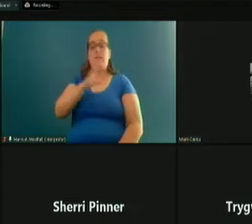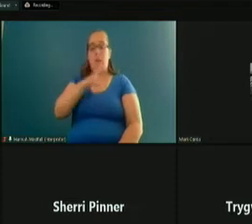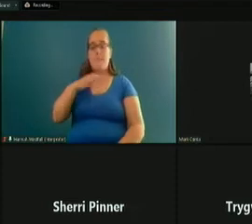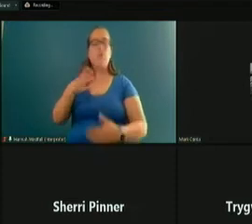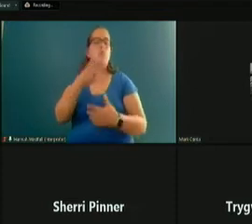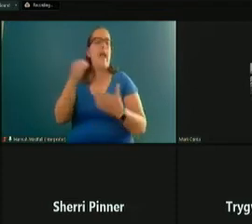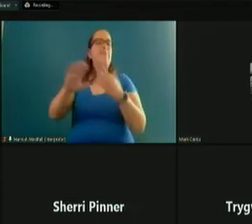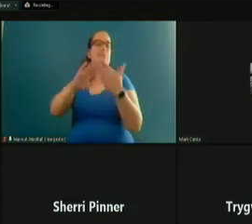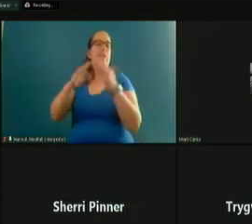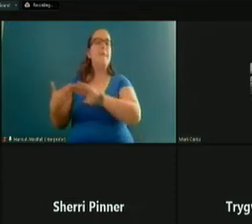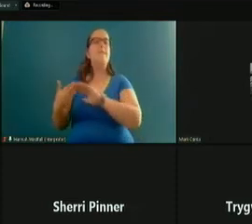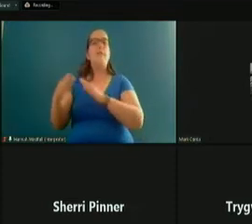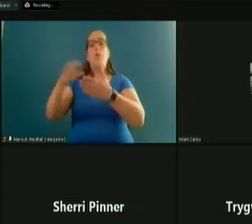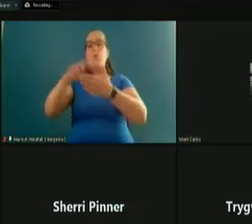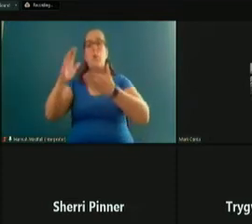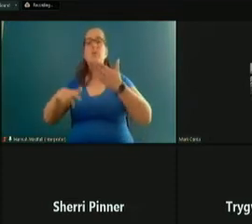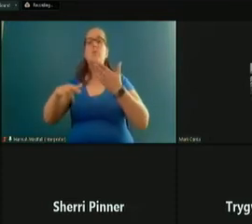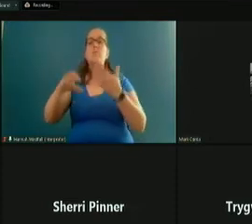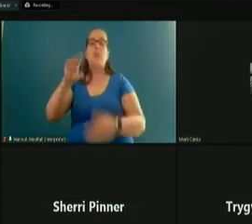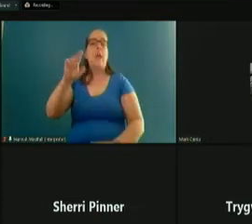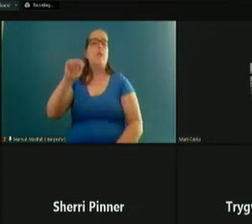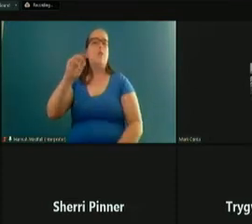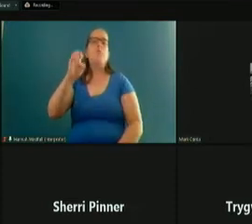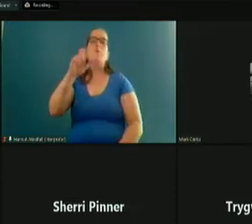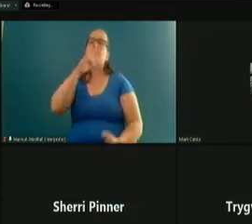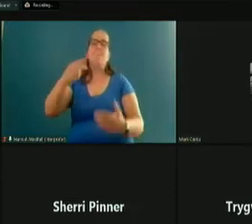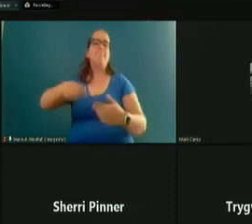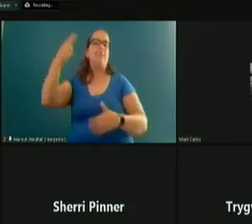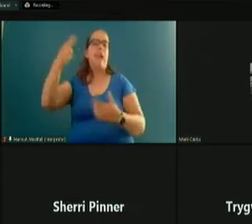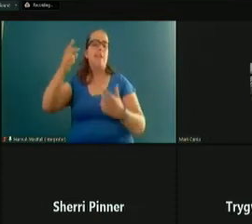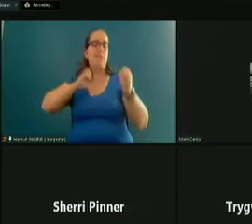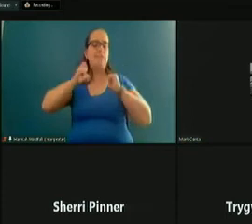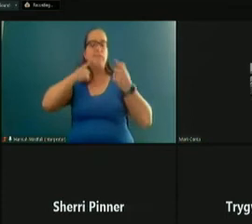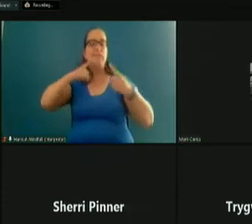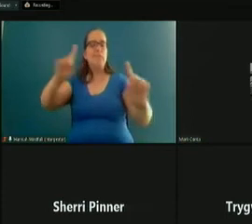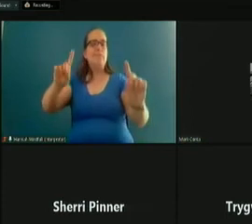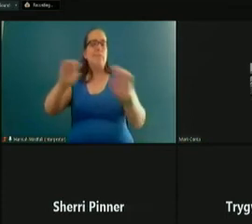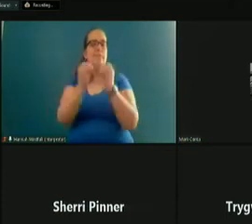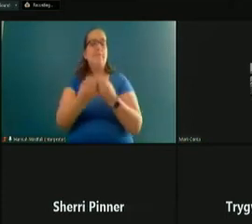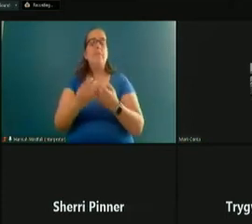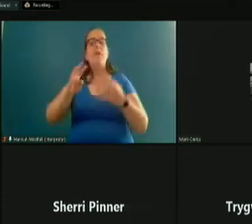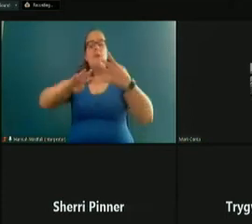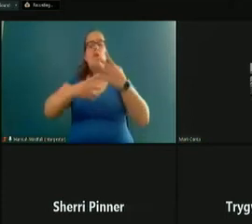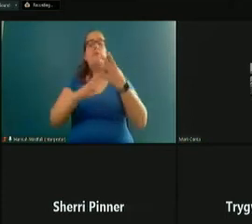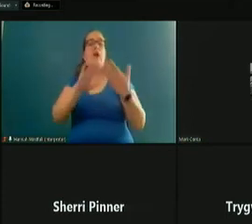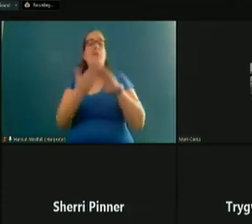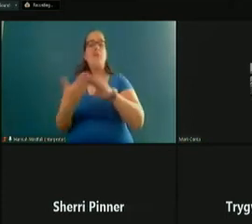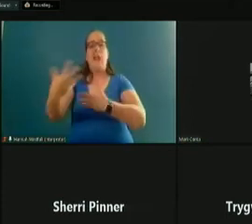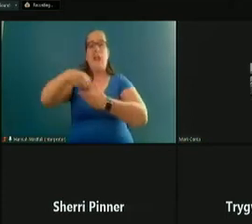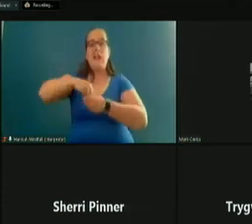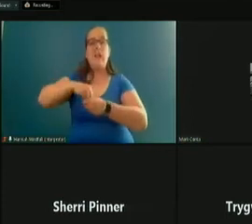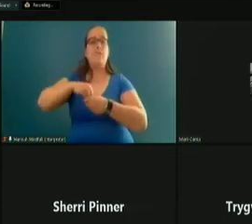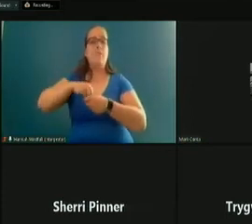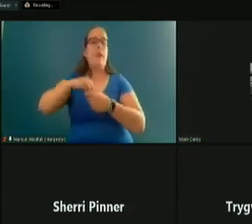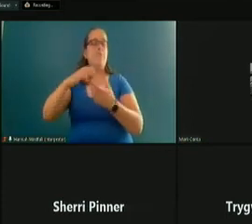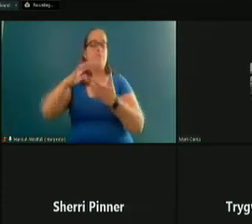The result, the outcome, is a high-performance organization. Fourth is community engagement and partnerships, and this is the second category that the Board